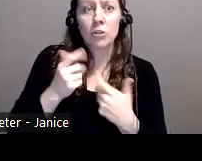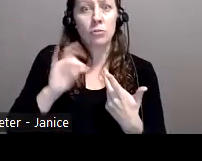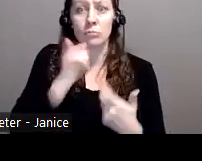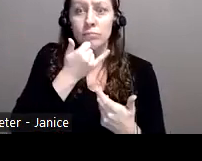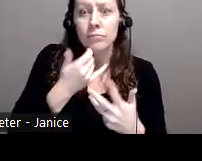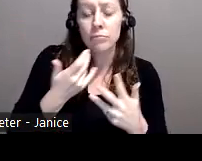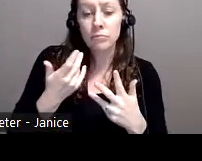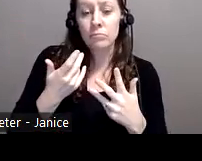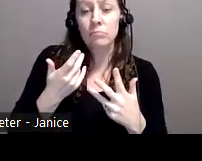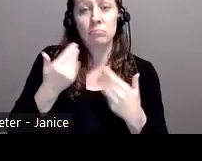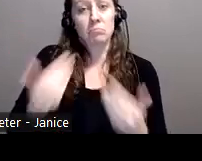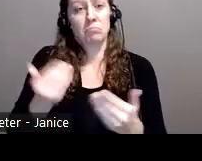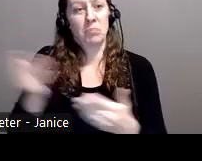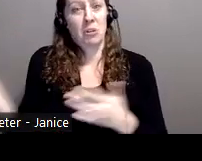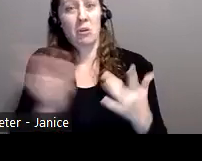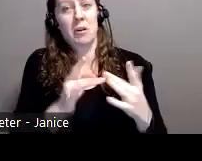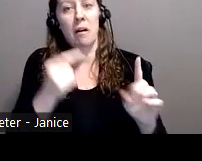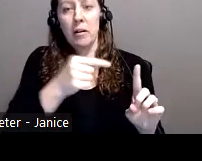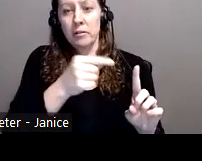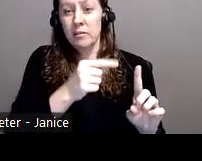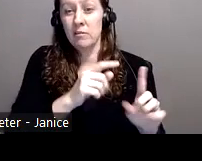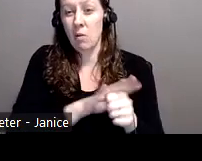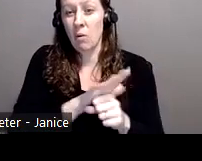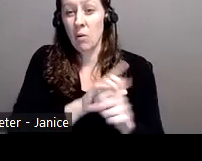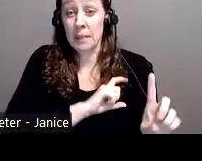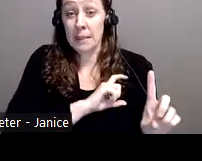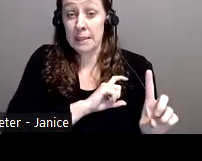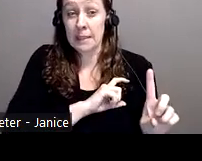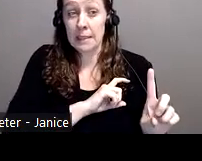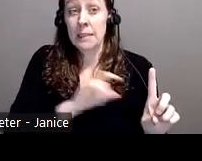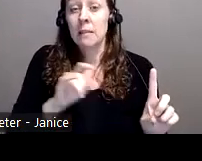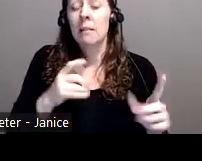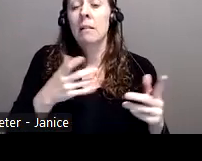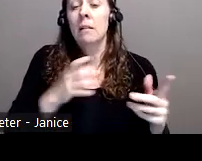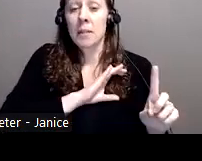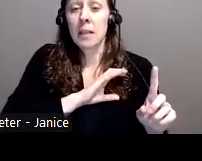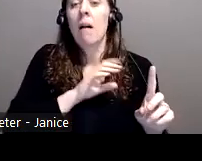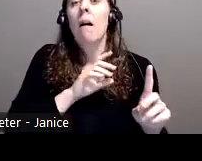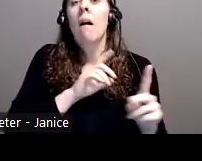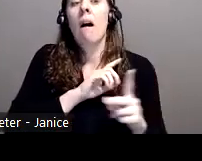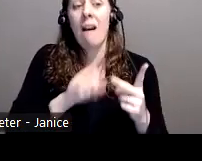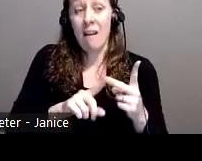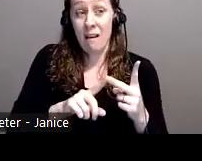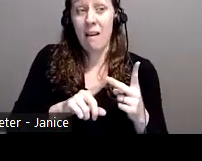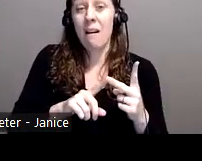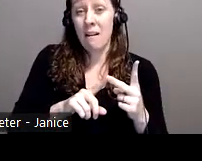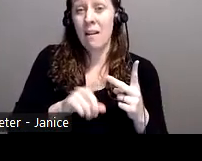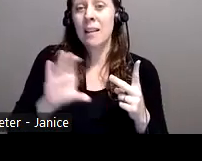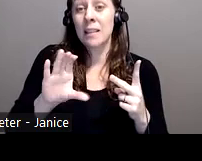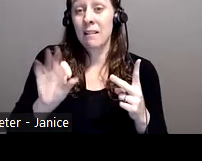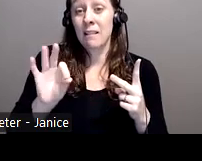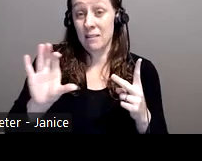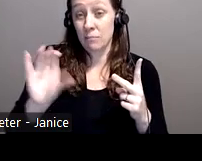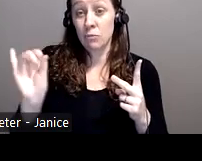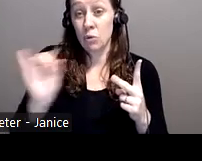then they are the authority to report to you. Of course, if you have been a victim, important to report to the Canadian Anti-Fraud Centre as well.